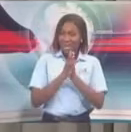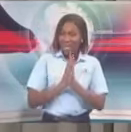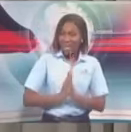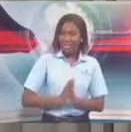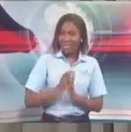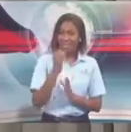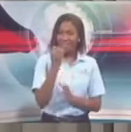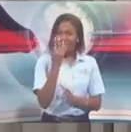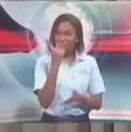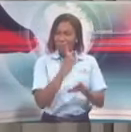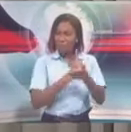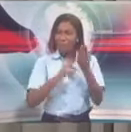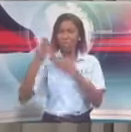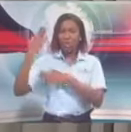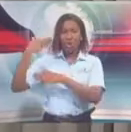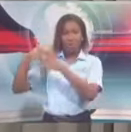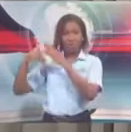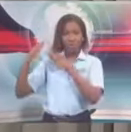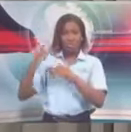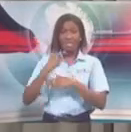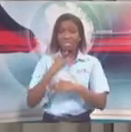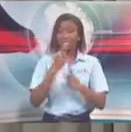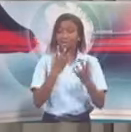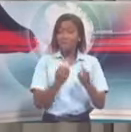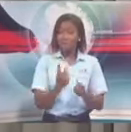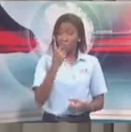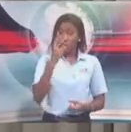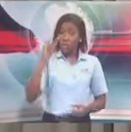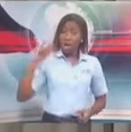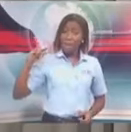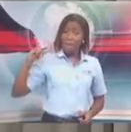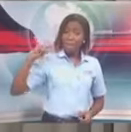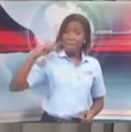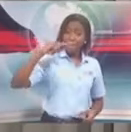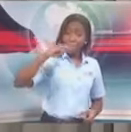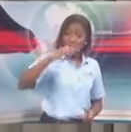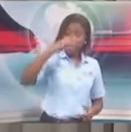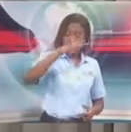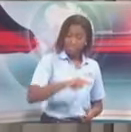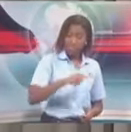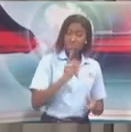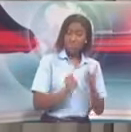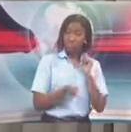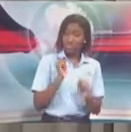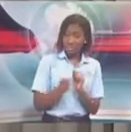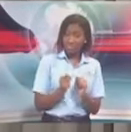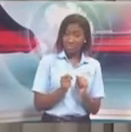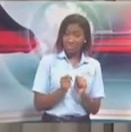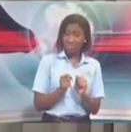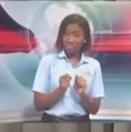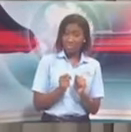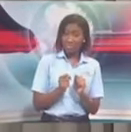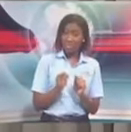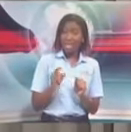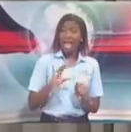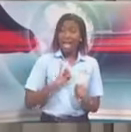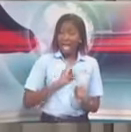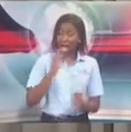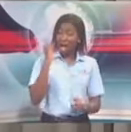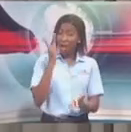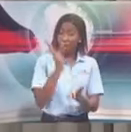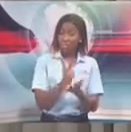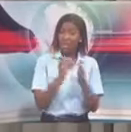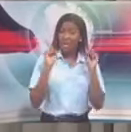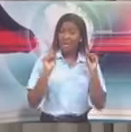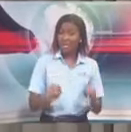planes to land in Trinidad, to leave Trinidad, to come back to Trinidad. I just gave the approval because it is the